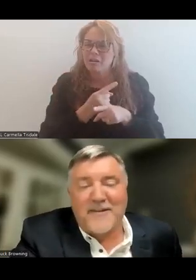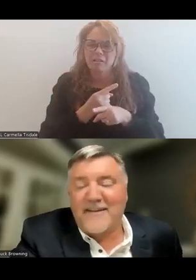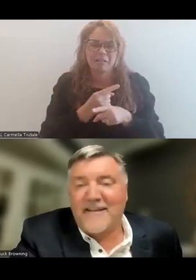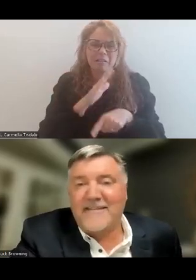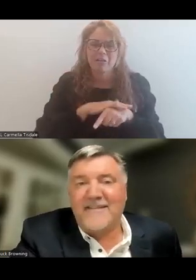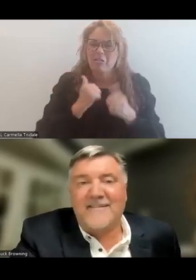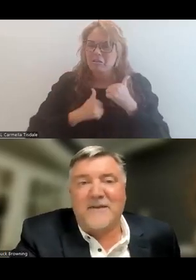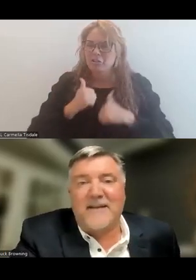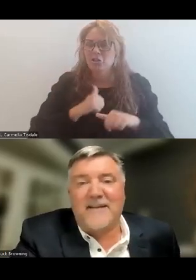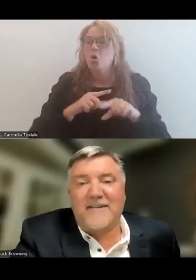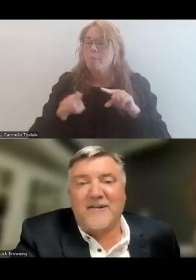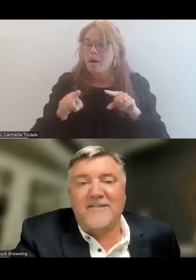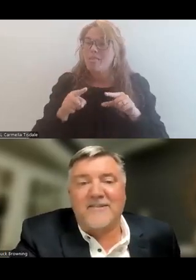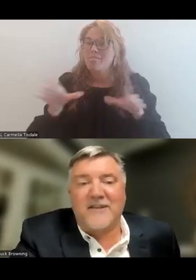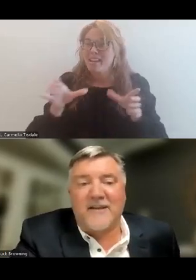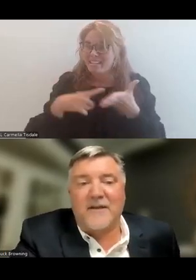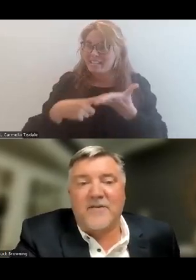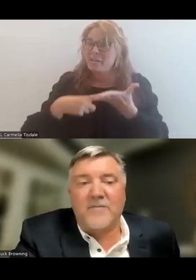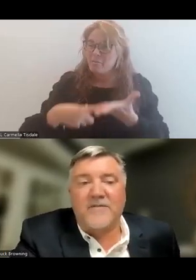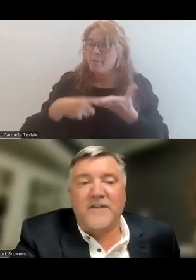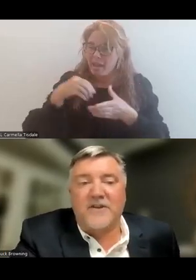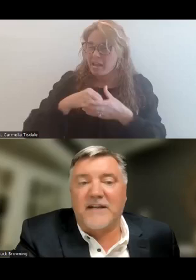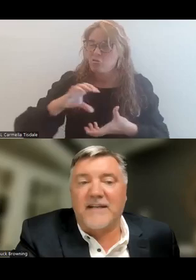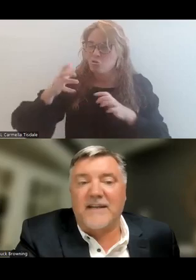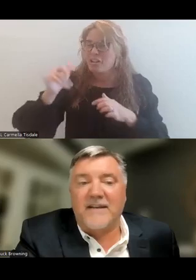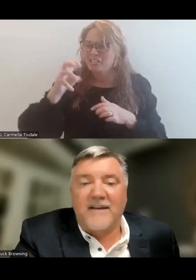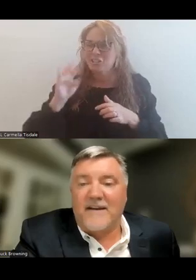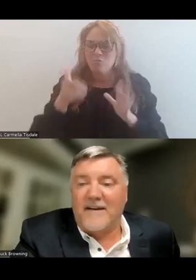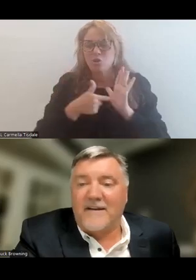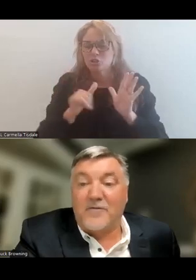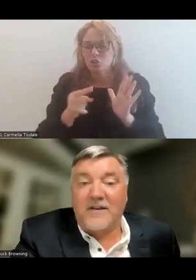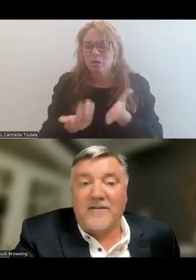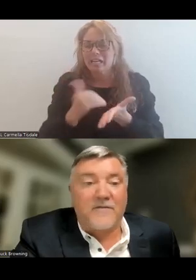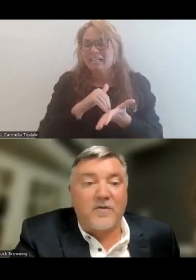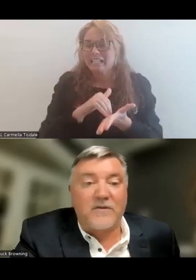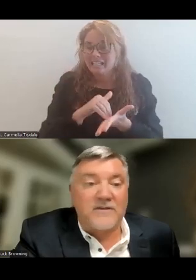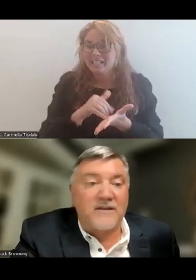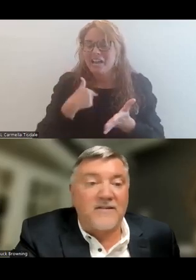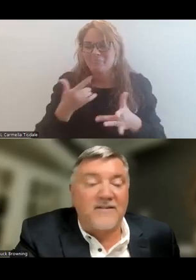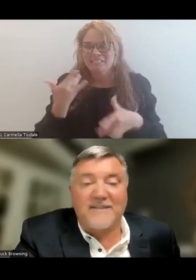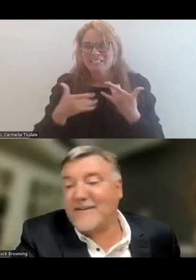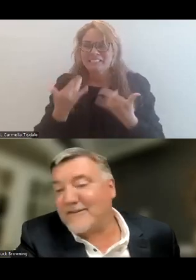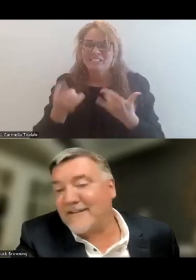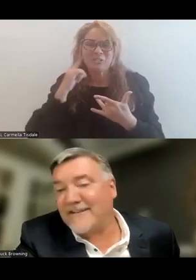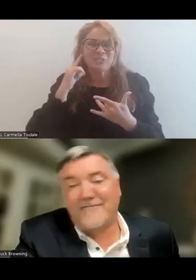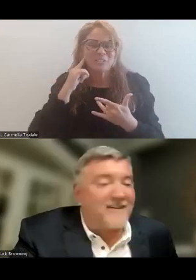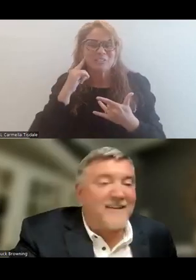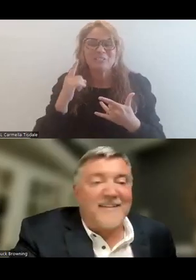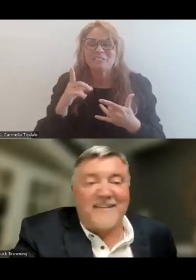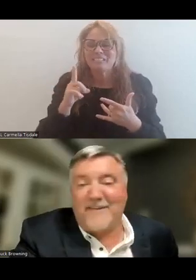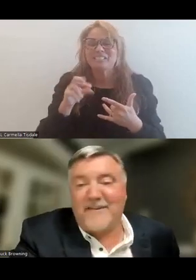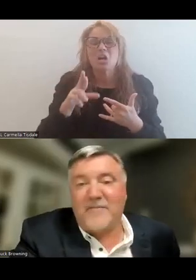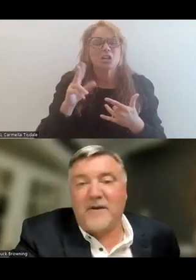the show, but they did this debate in the Crisis Jam and are going to be featuring it again. I'm really looking forward to hearing it. It's Dr. Keith,